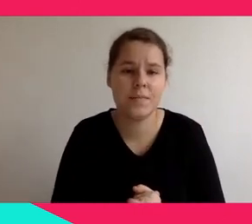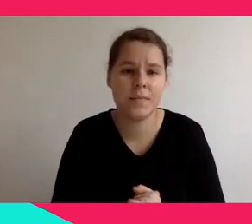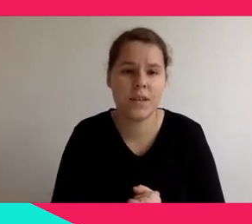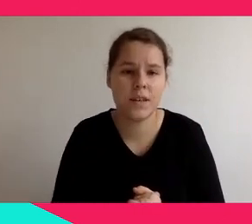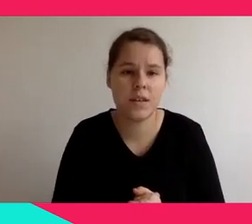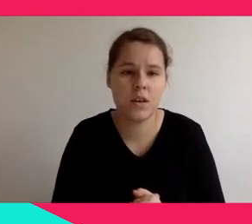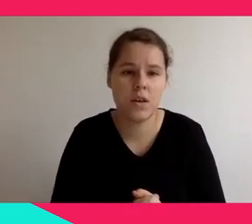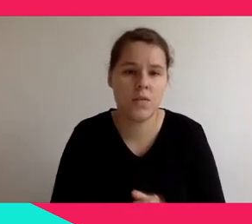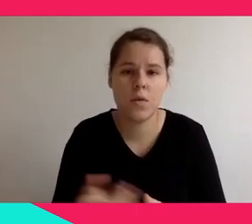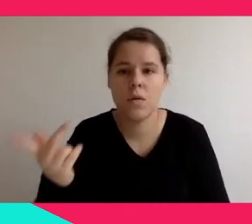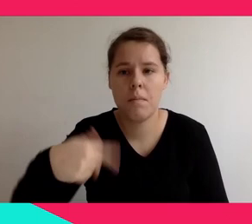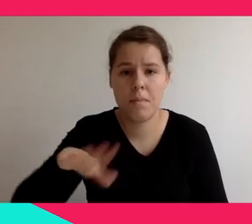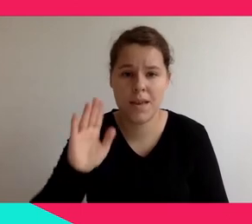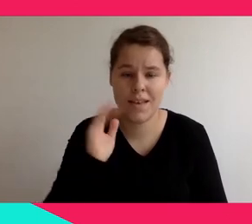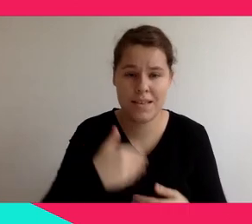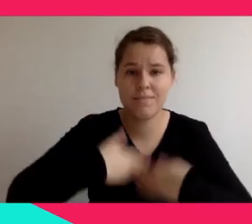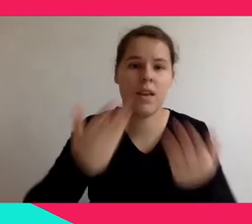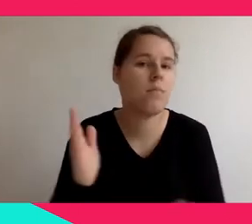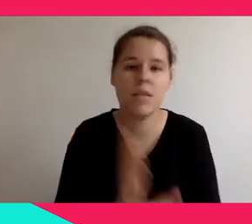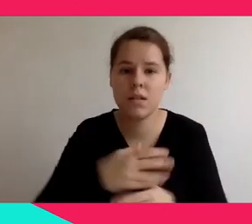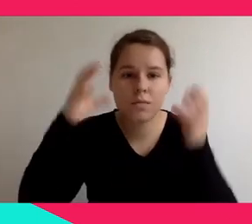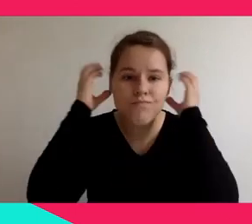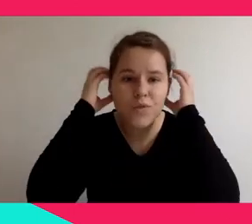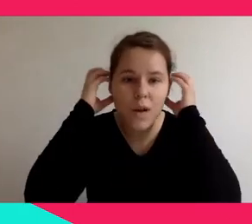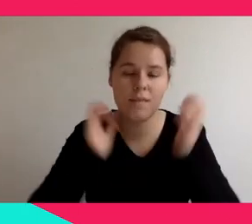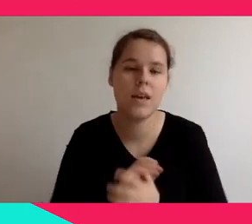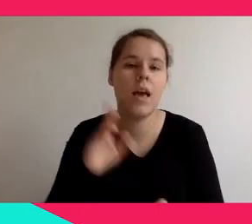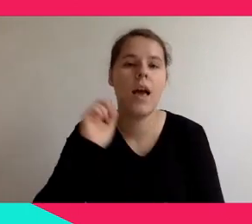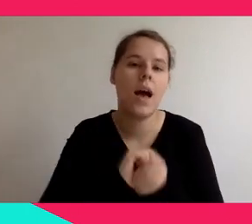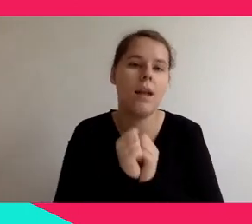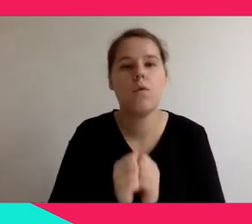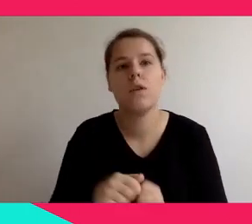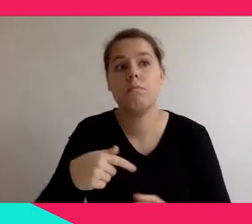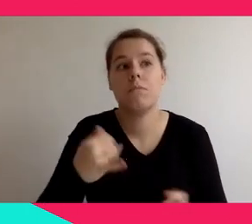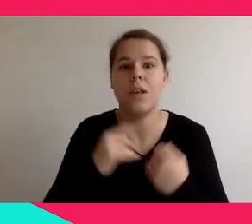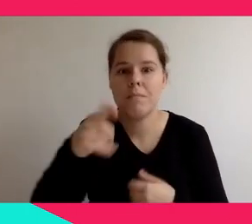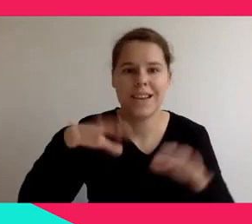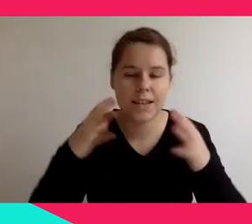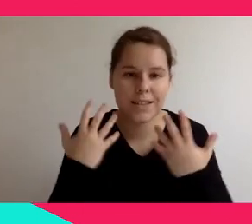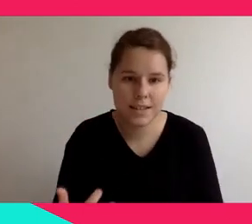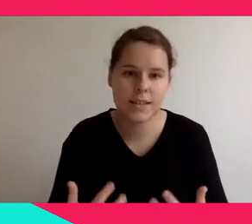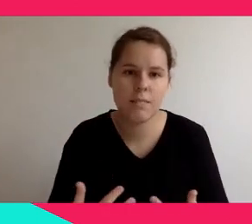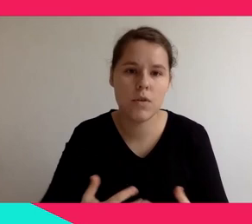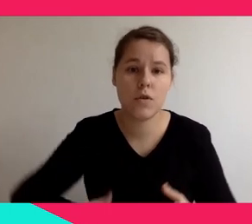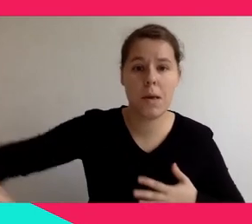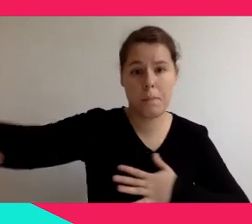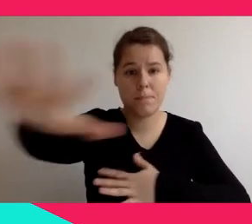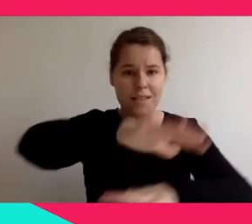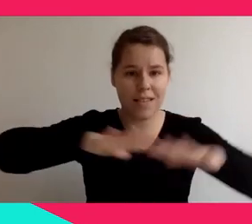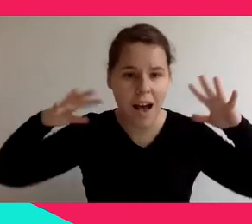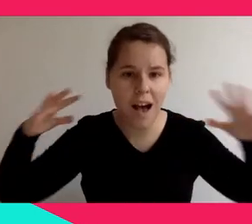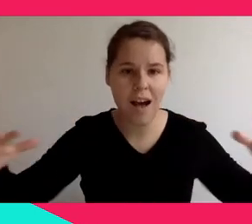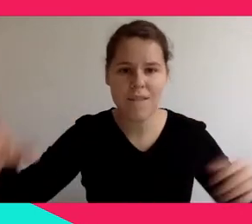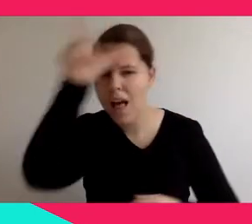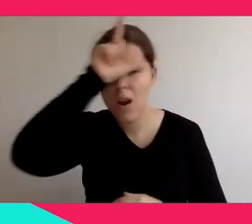sometimes when we want to be multi-user and cover a very big area, we choose something different. So